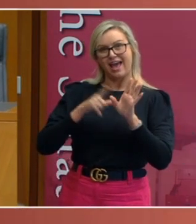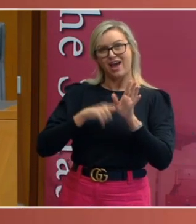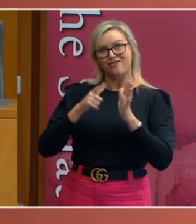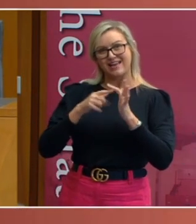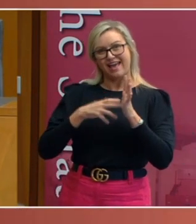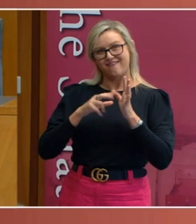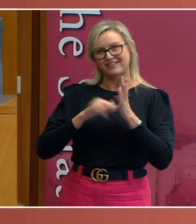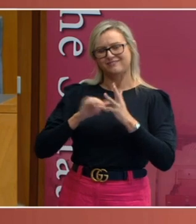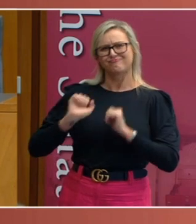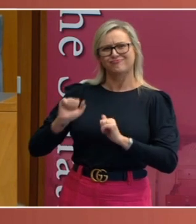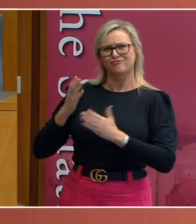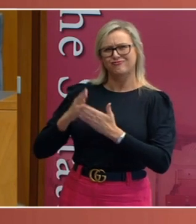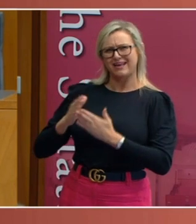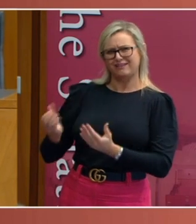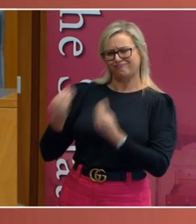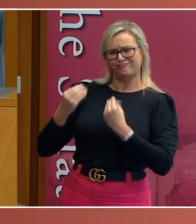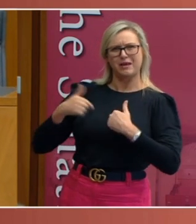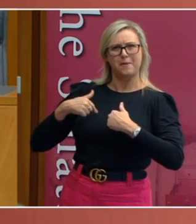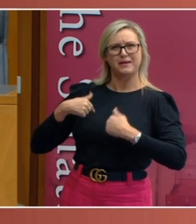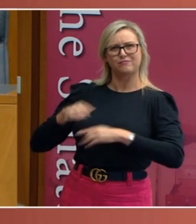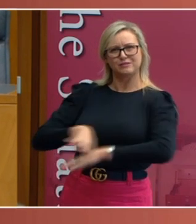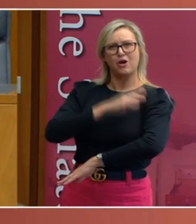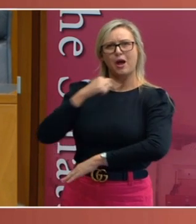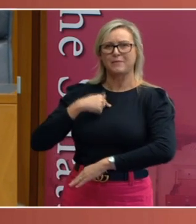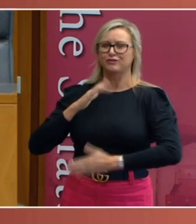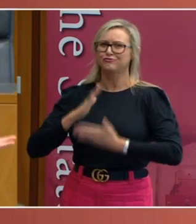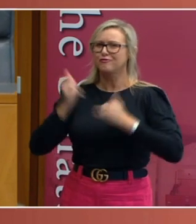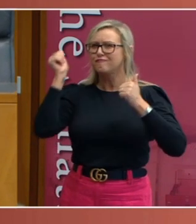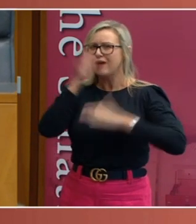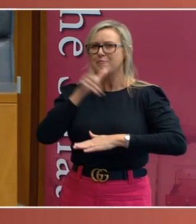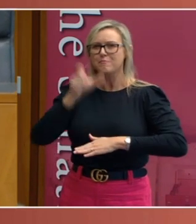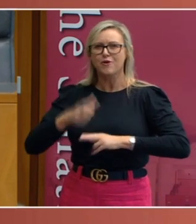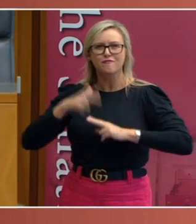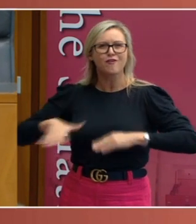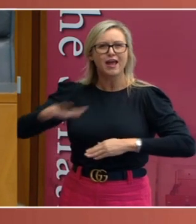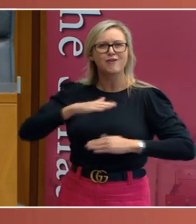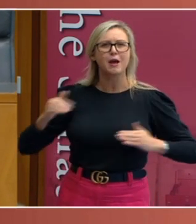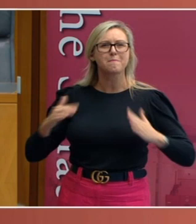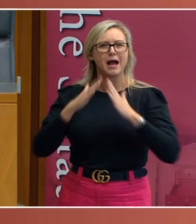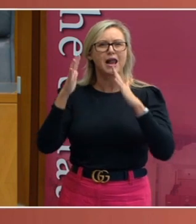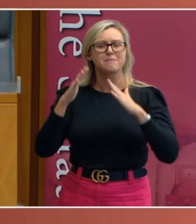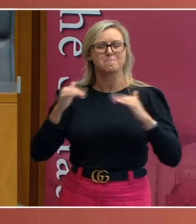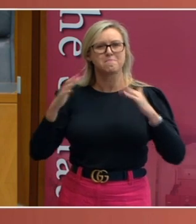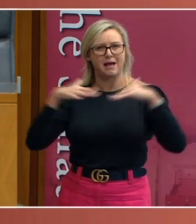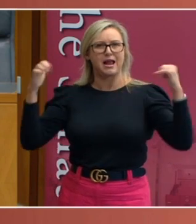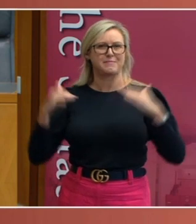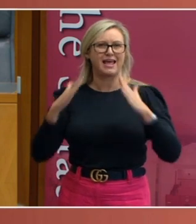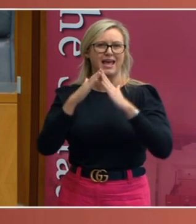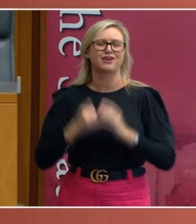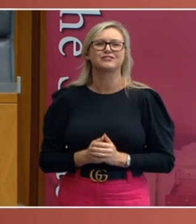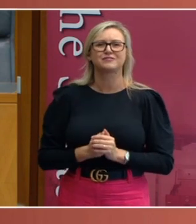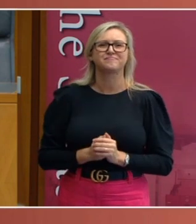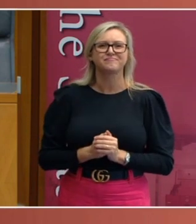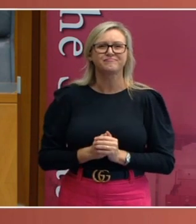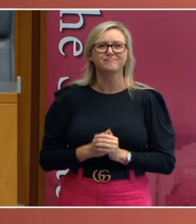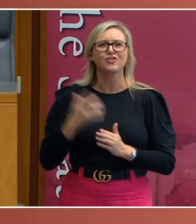inspiration. He was a legend in this place. And he and Rosemary Lang were people who gave me